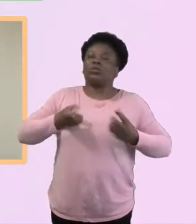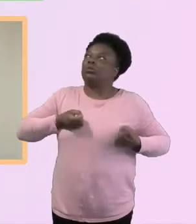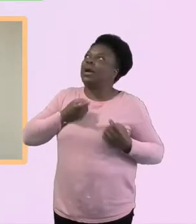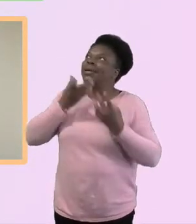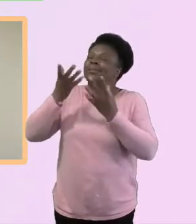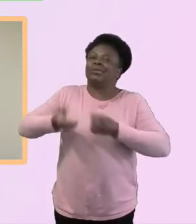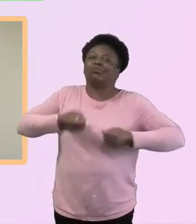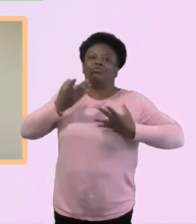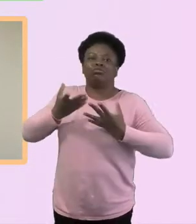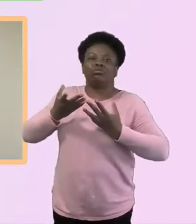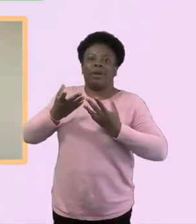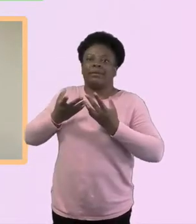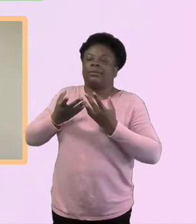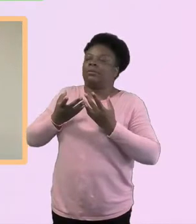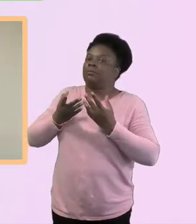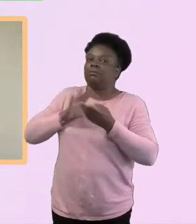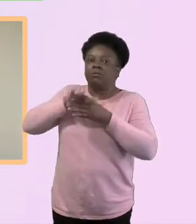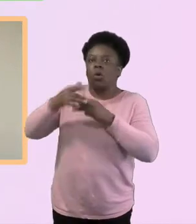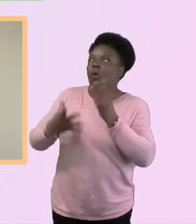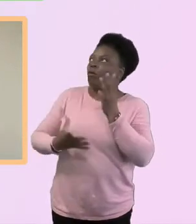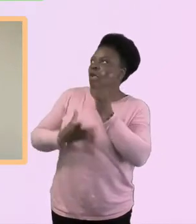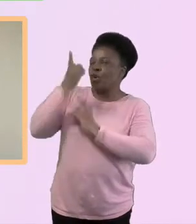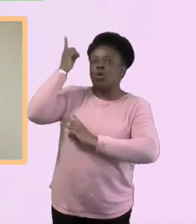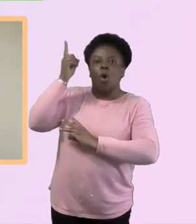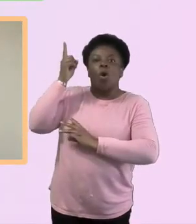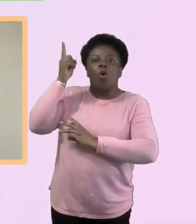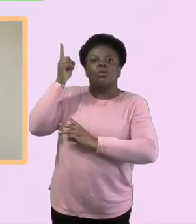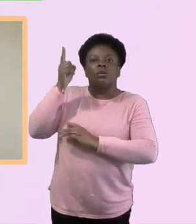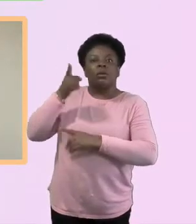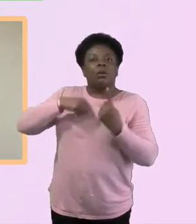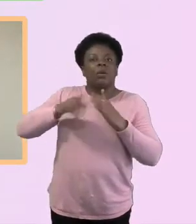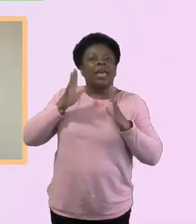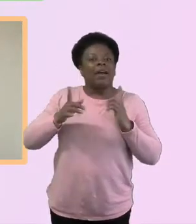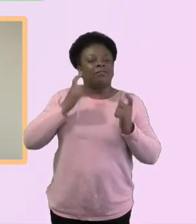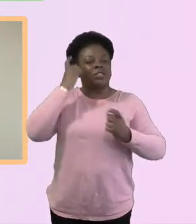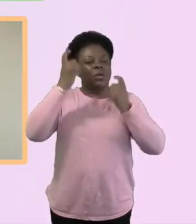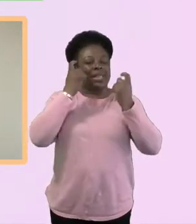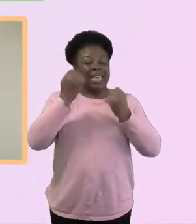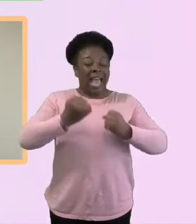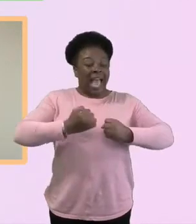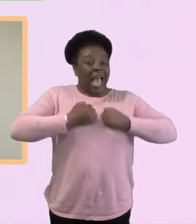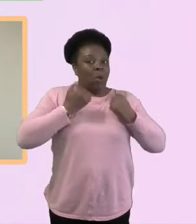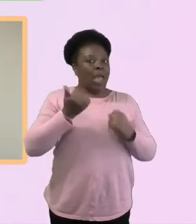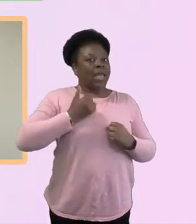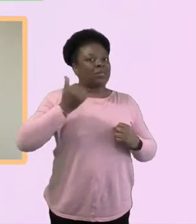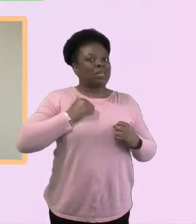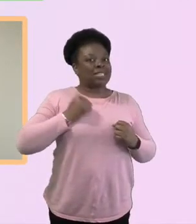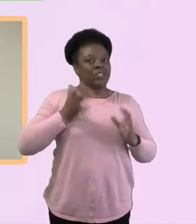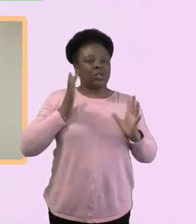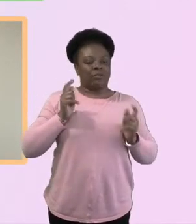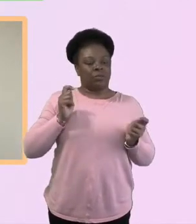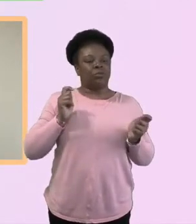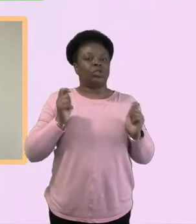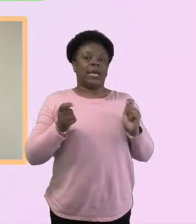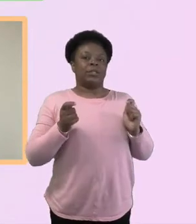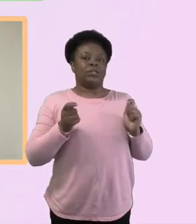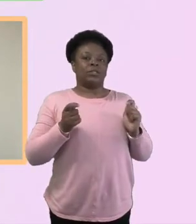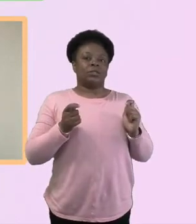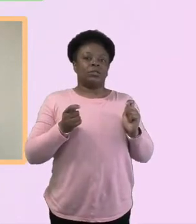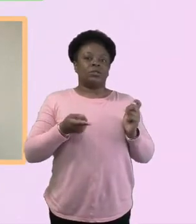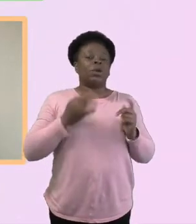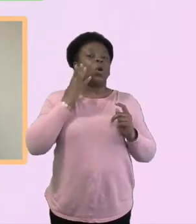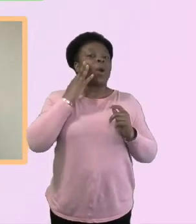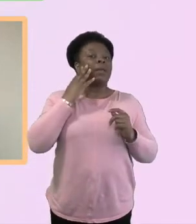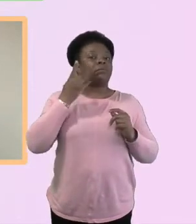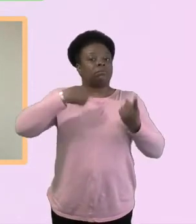even further. I think it's us that has to readdress our expectations. Is our expectation to meet them with the story of God